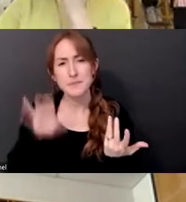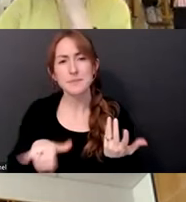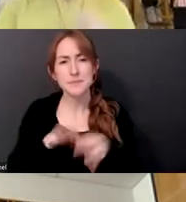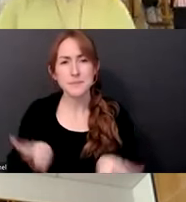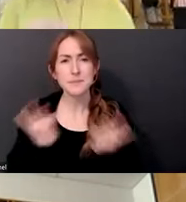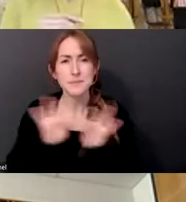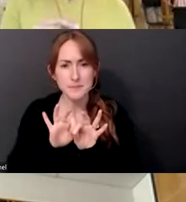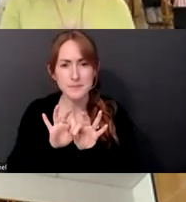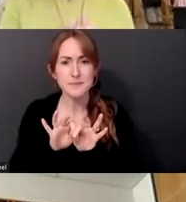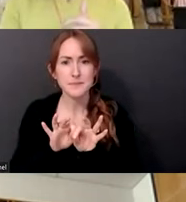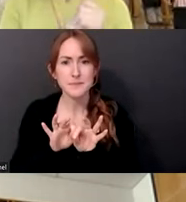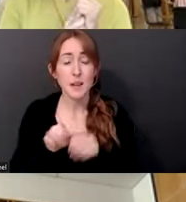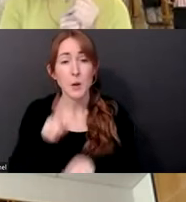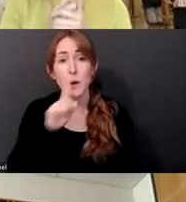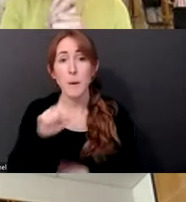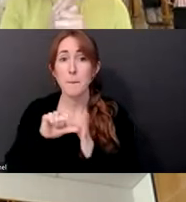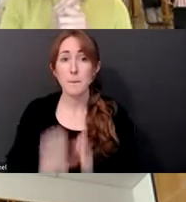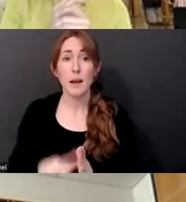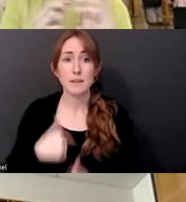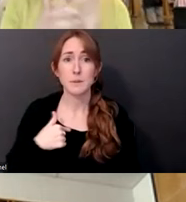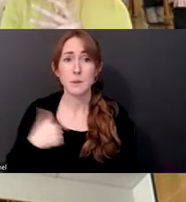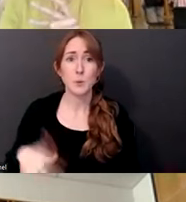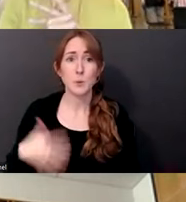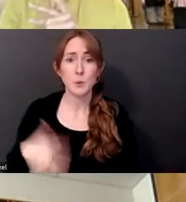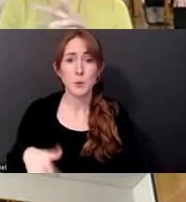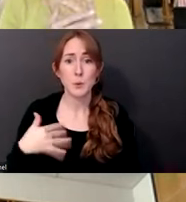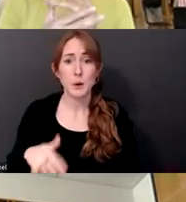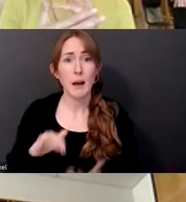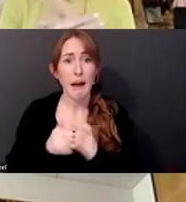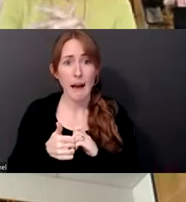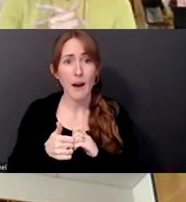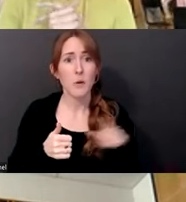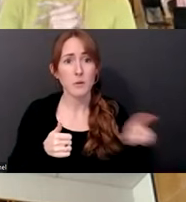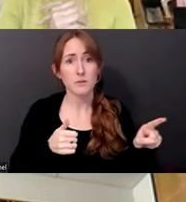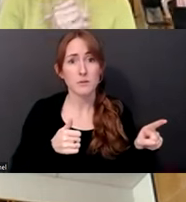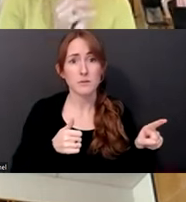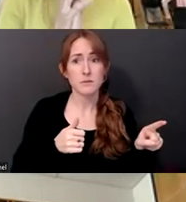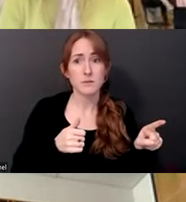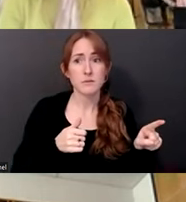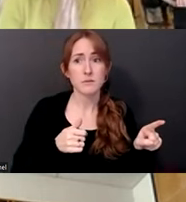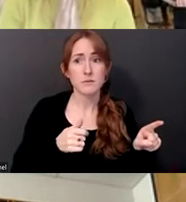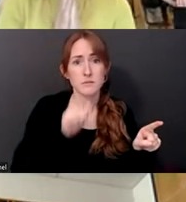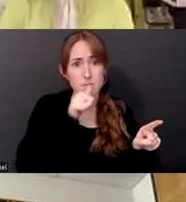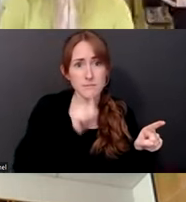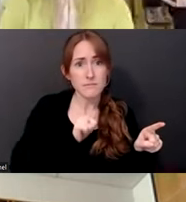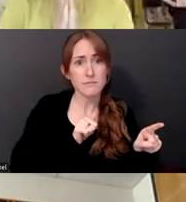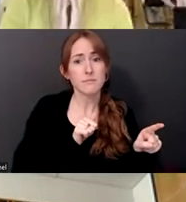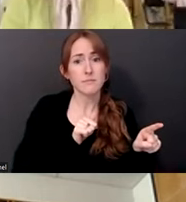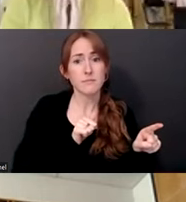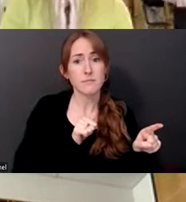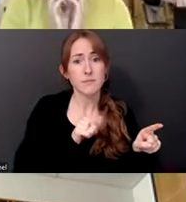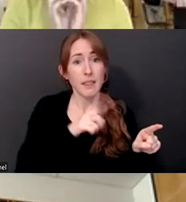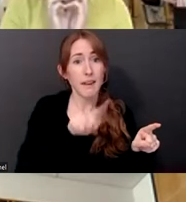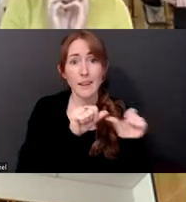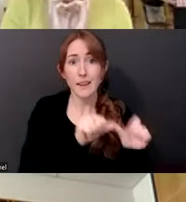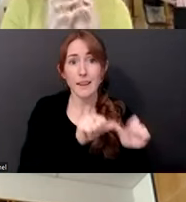more than impressive how people, the tortured ones or the people that they actually suffer for this trauma, uh, they keep on with their